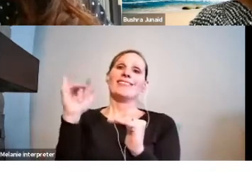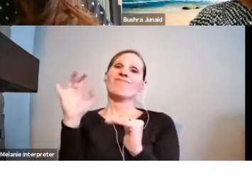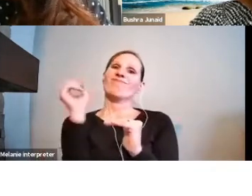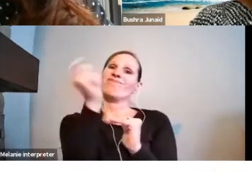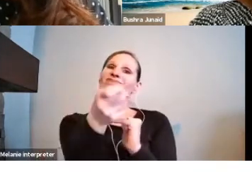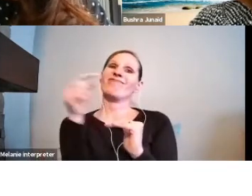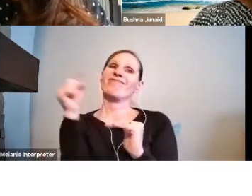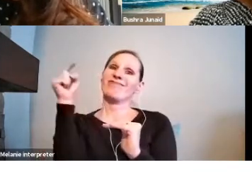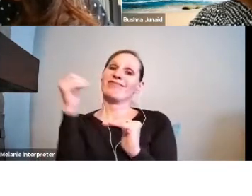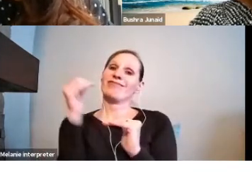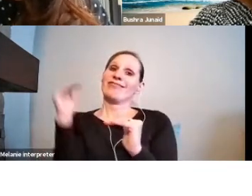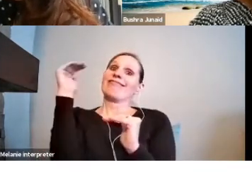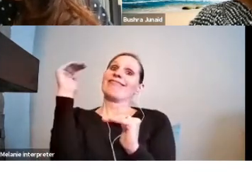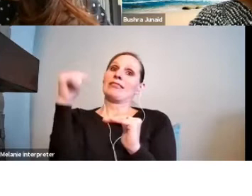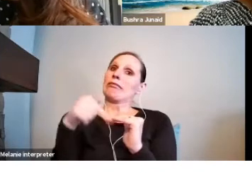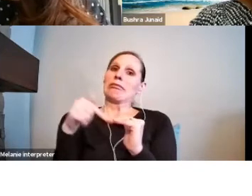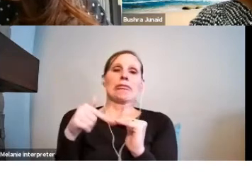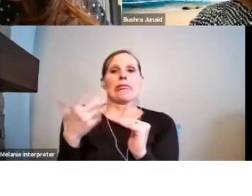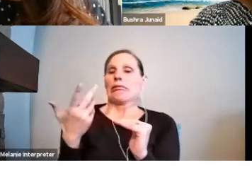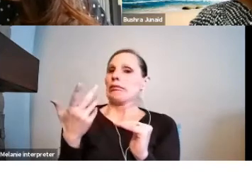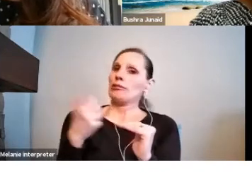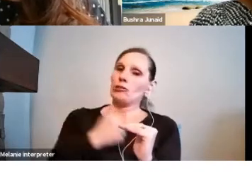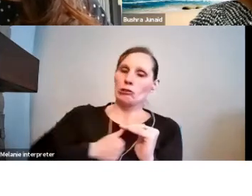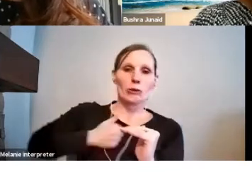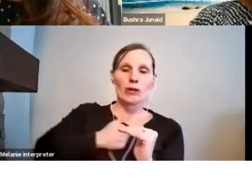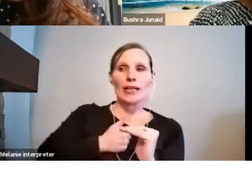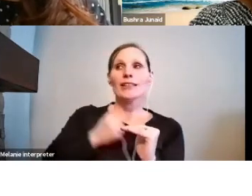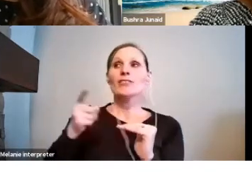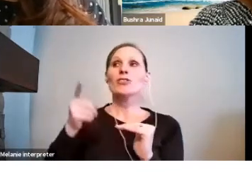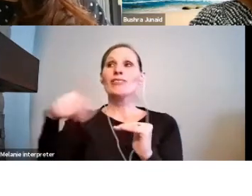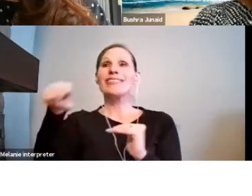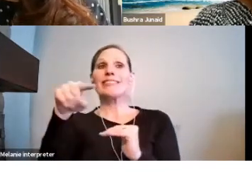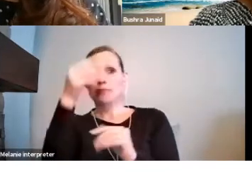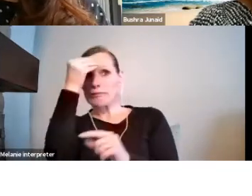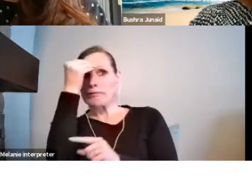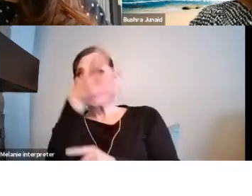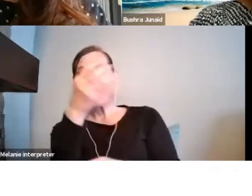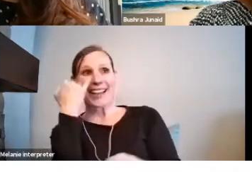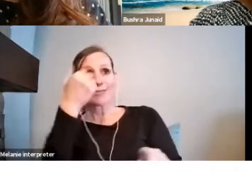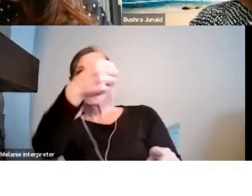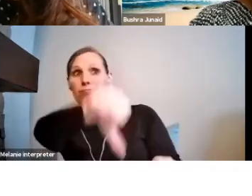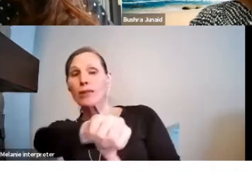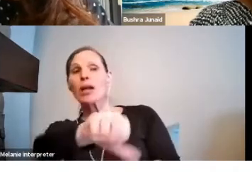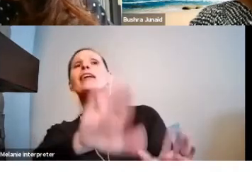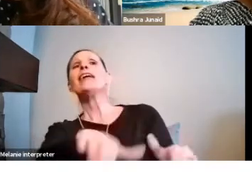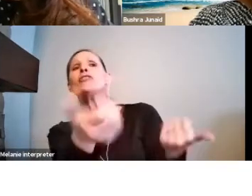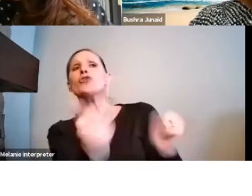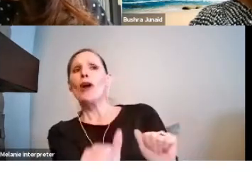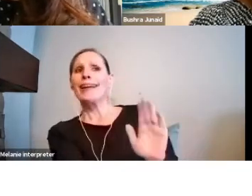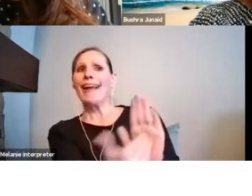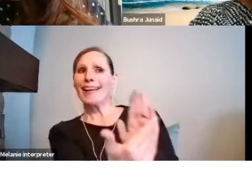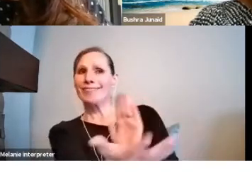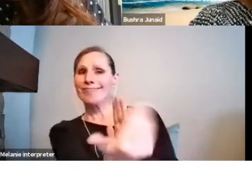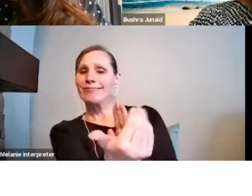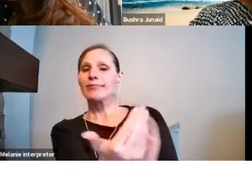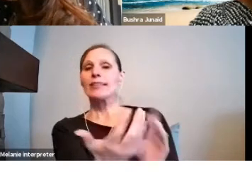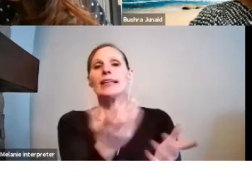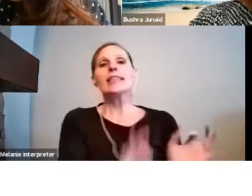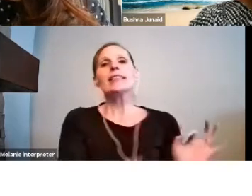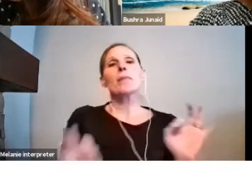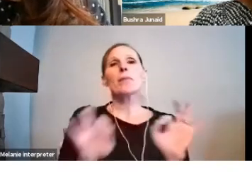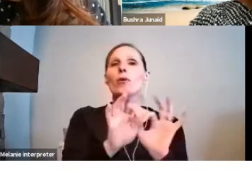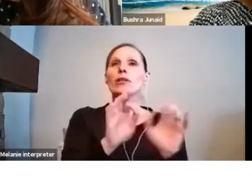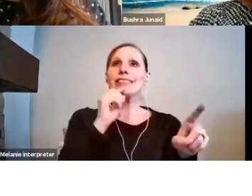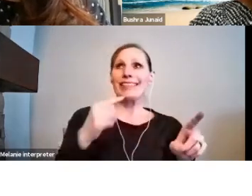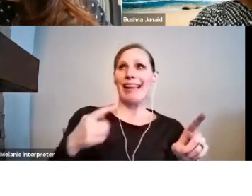This is why officers will often suggest to applicants who have been turned down to try again. It's really important not to